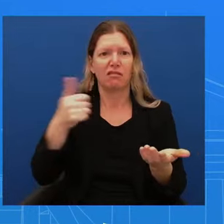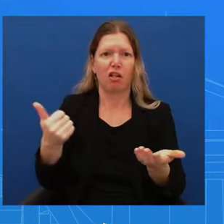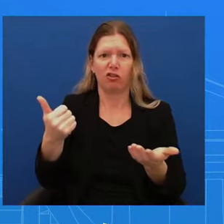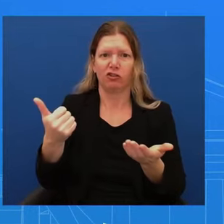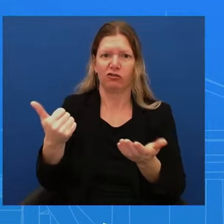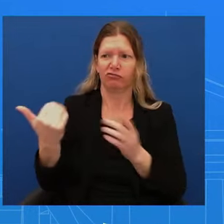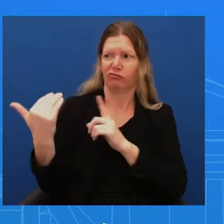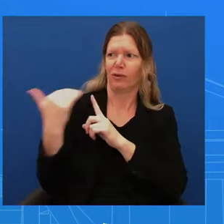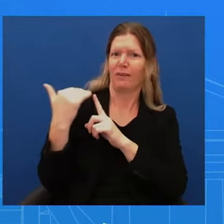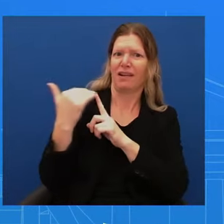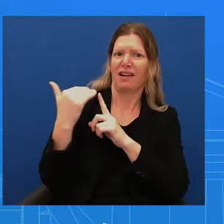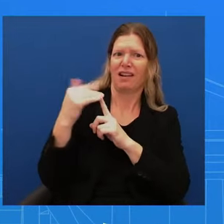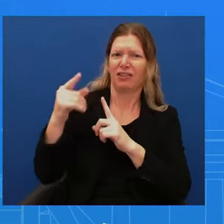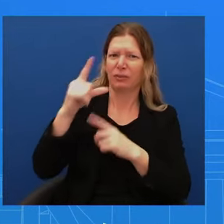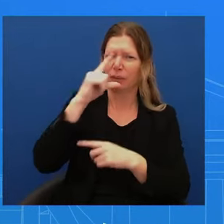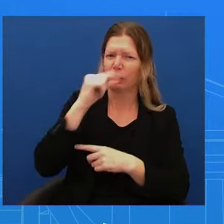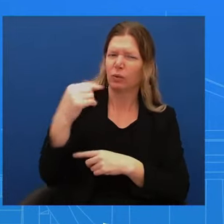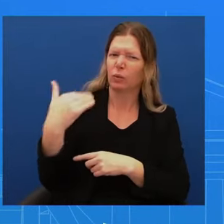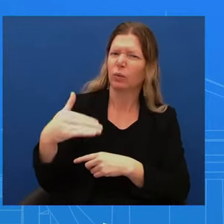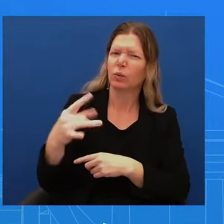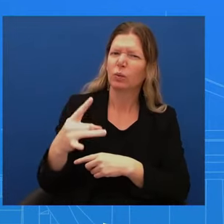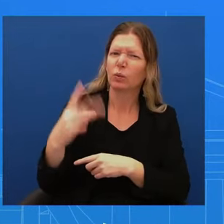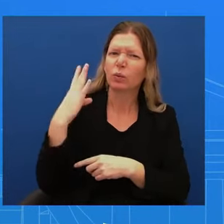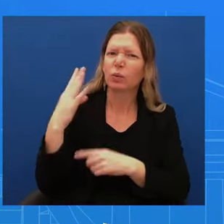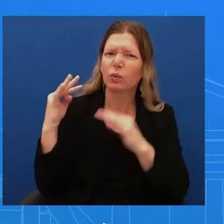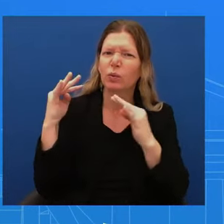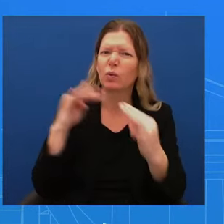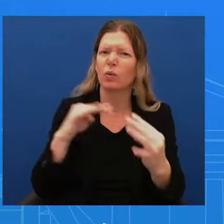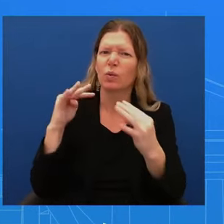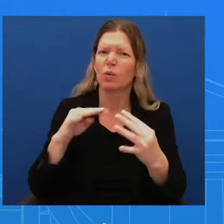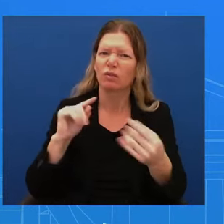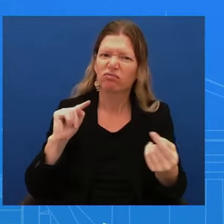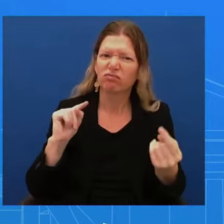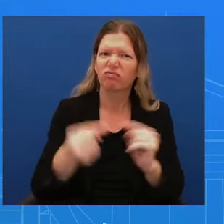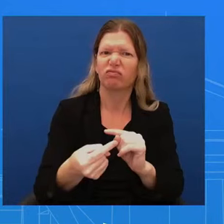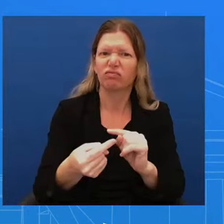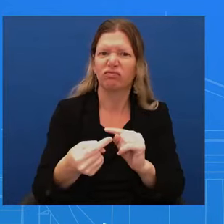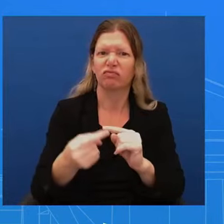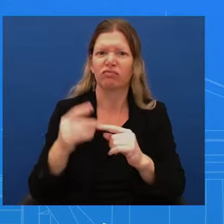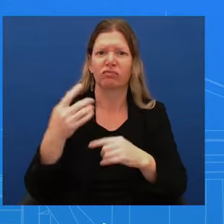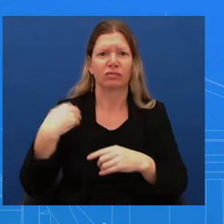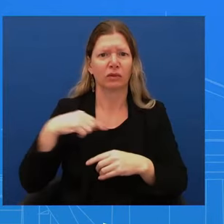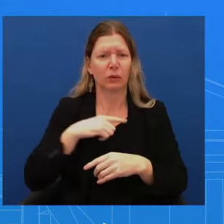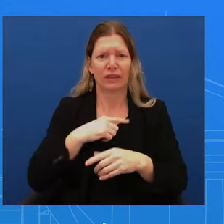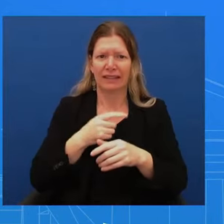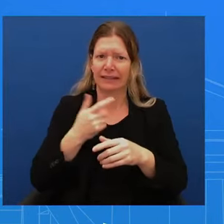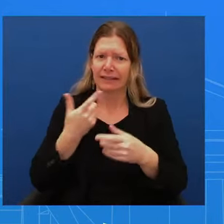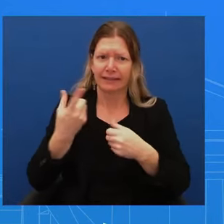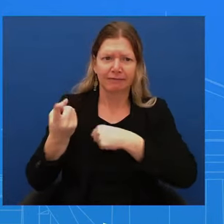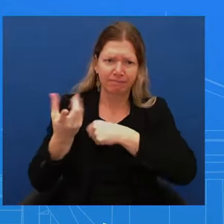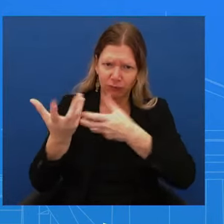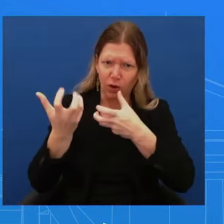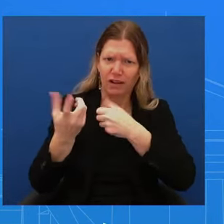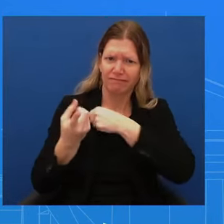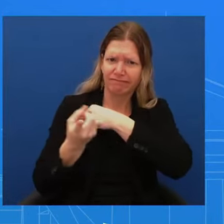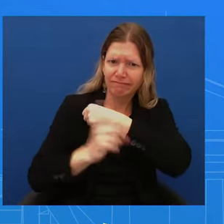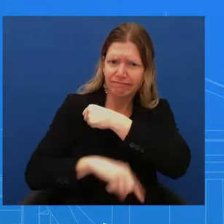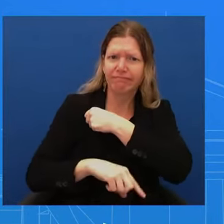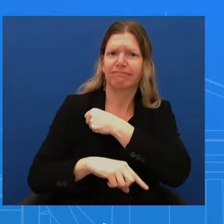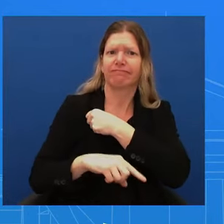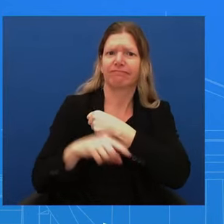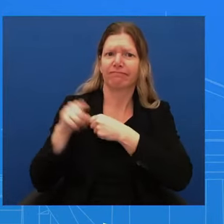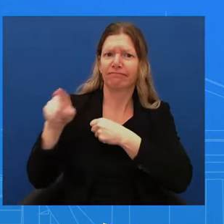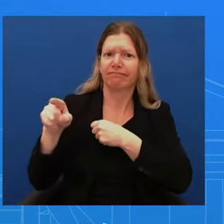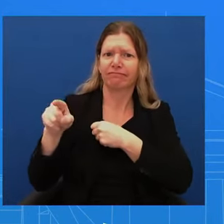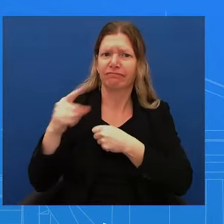export controls, as we talked about last week, Russia has been forced to look to like-minded states for military equipment. One of those states is North Korea. And as I said